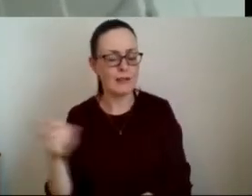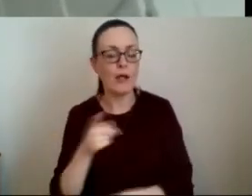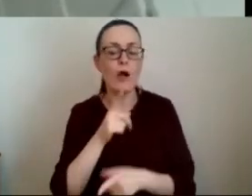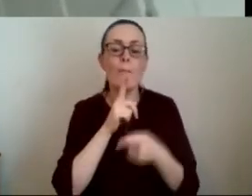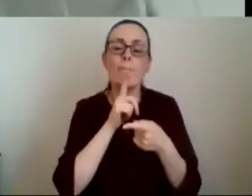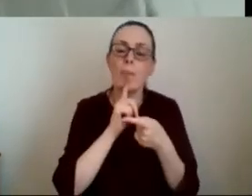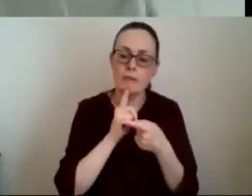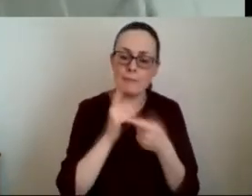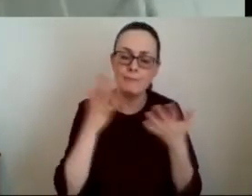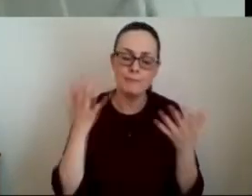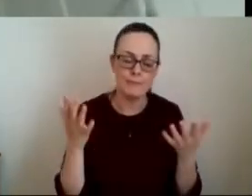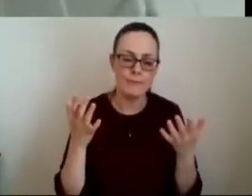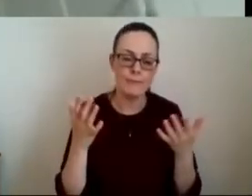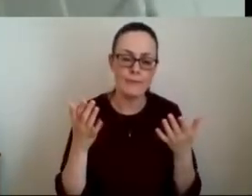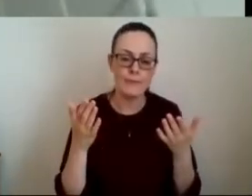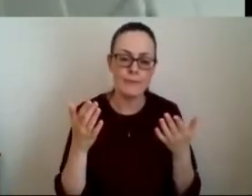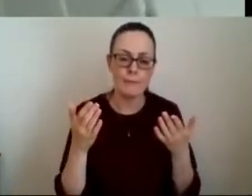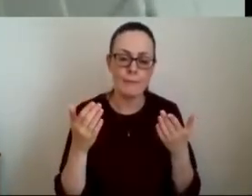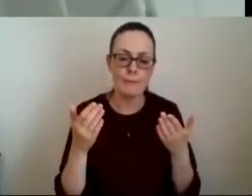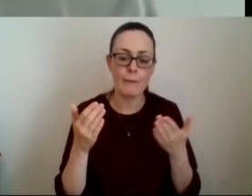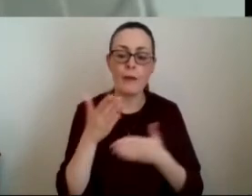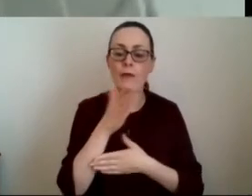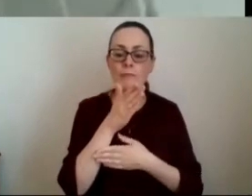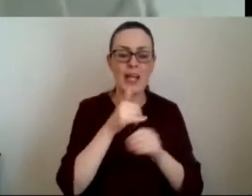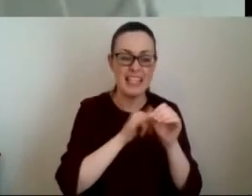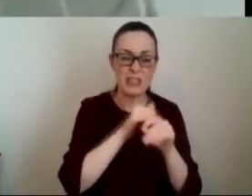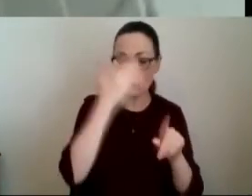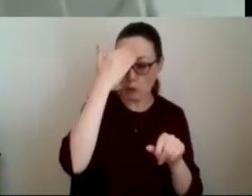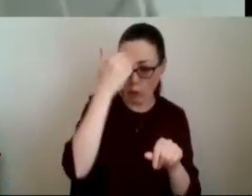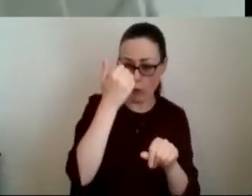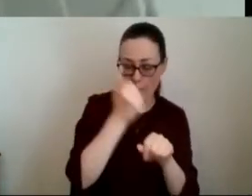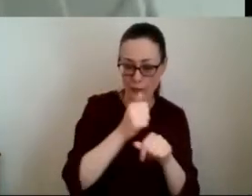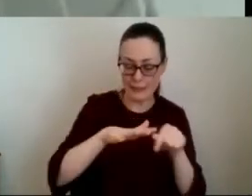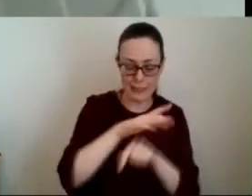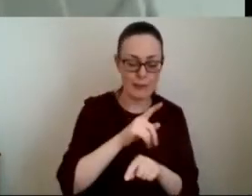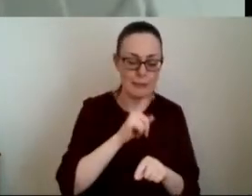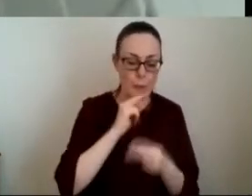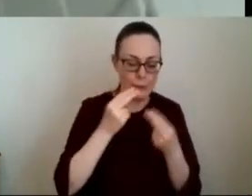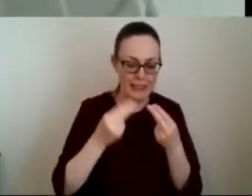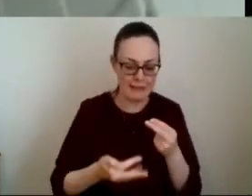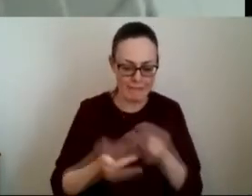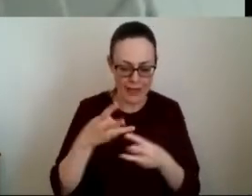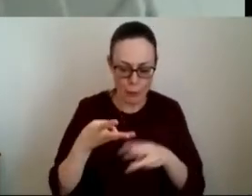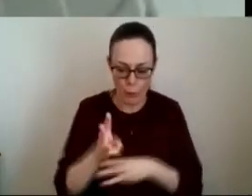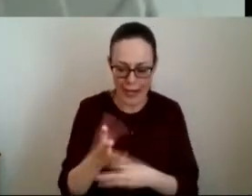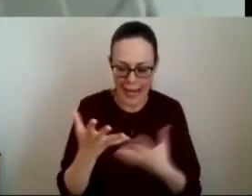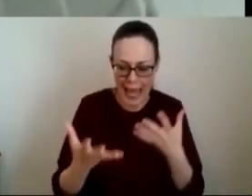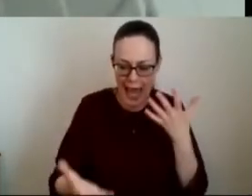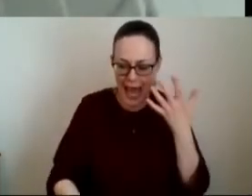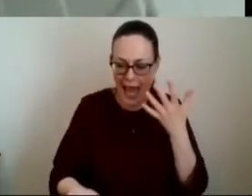know that that so all we've got to do essentially is to find a way of extracting that um uh need